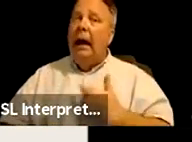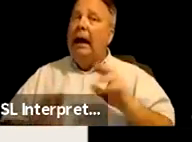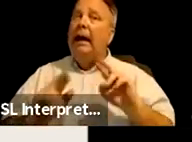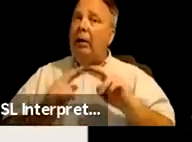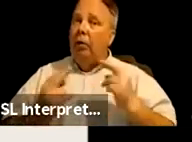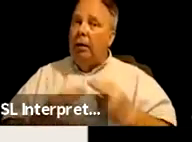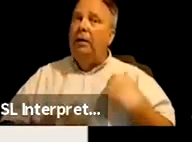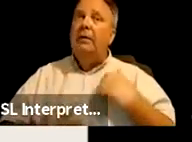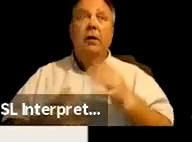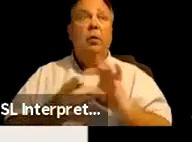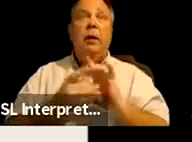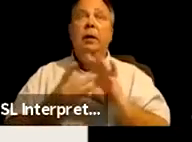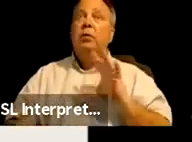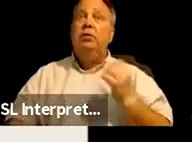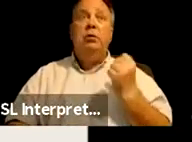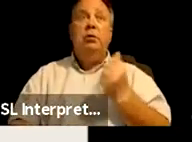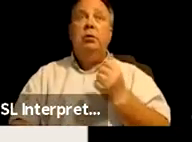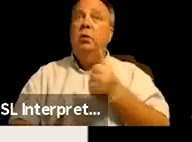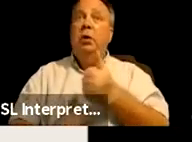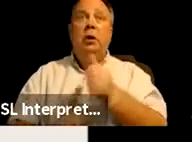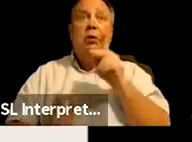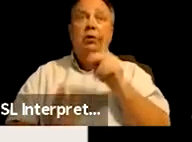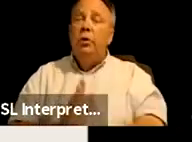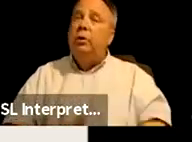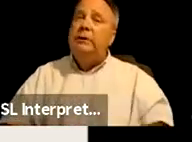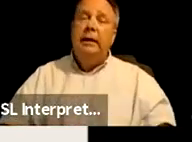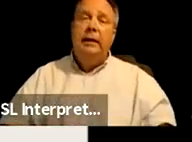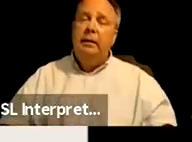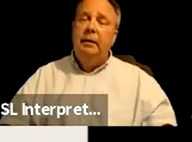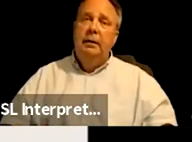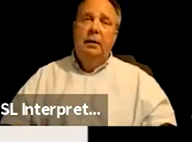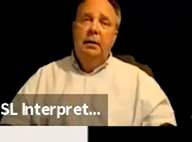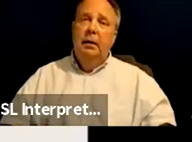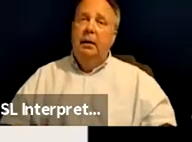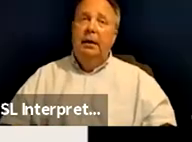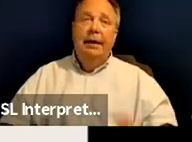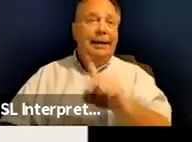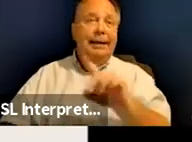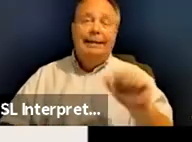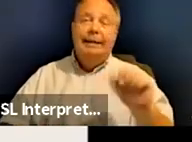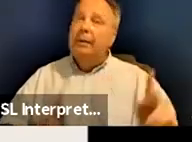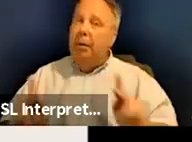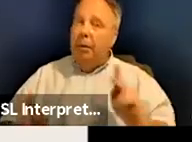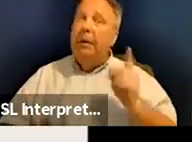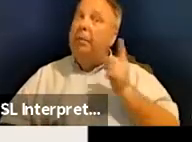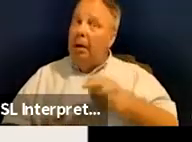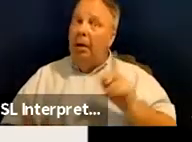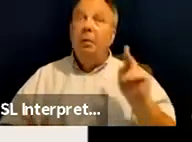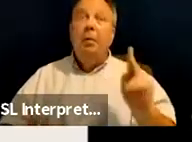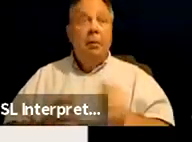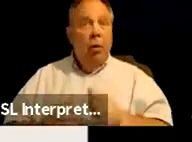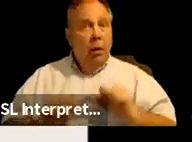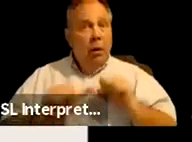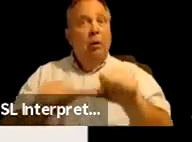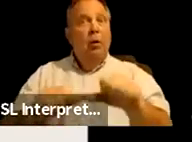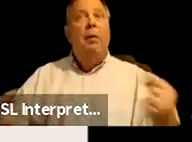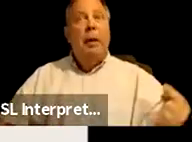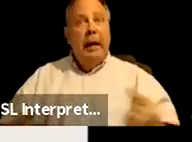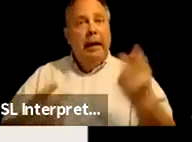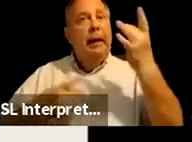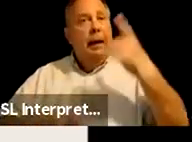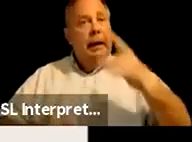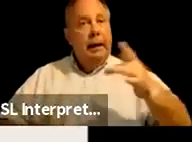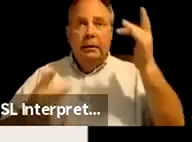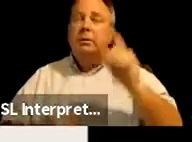that we are losing to suicide and, um, disabled people, particularly people with chronic pain and chronic illnesses